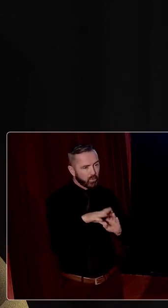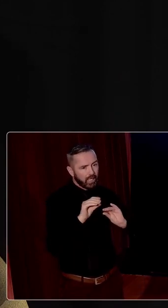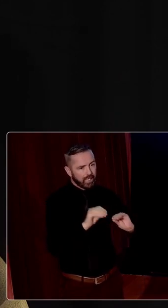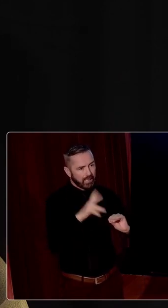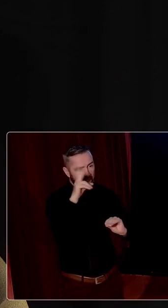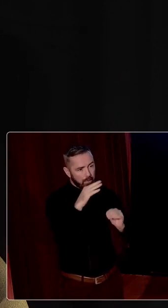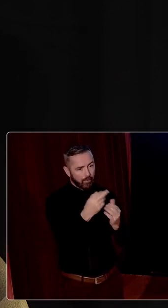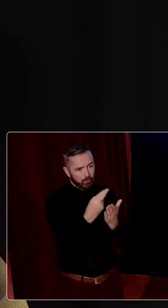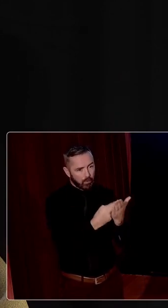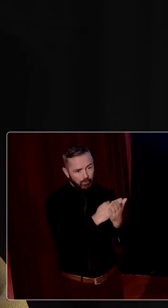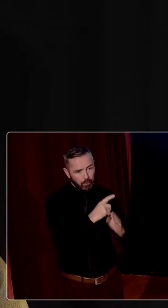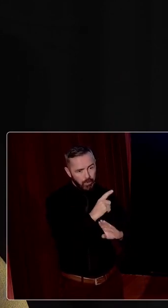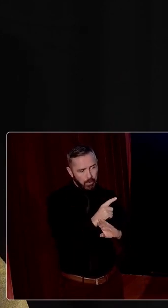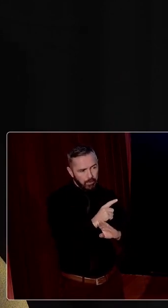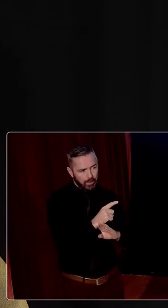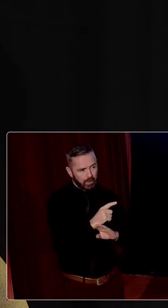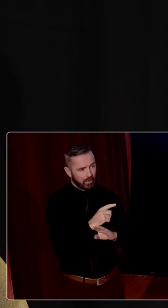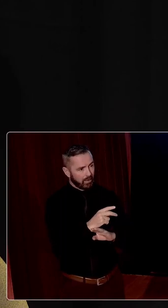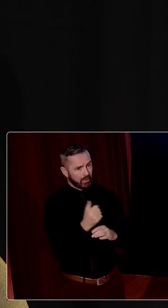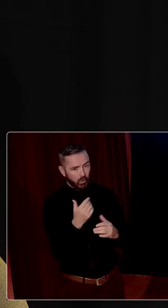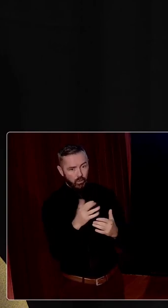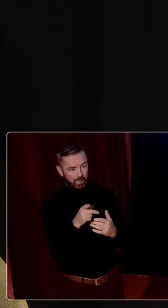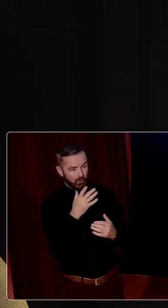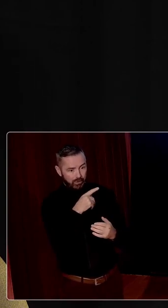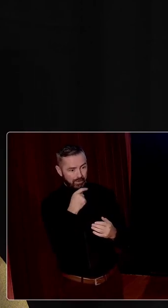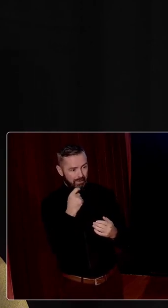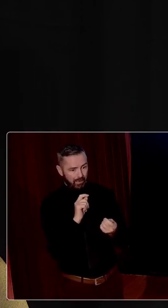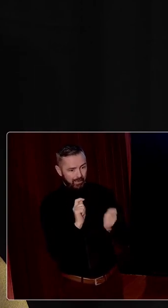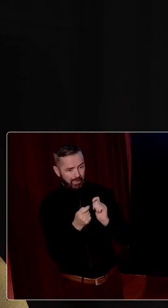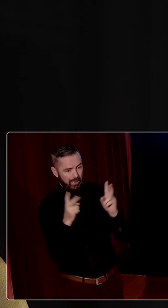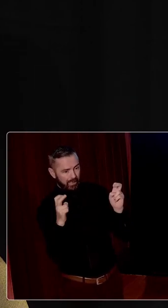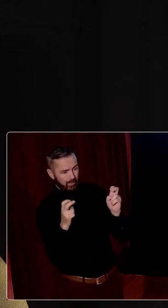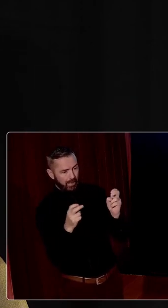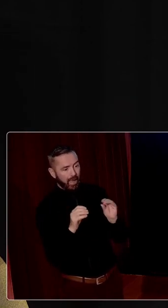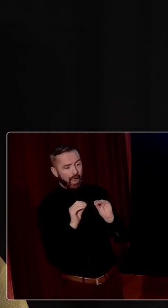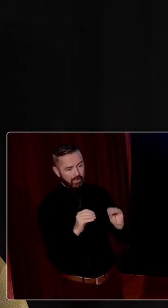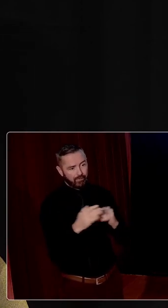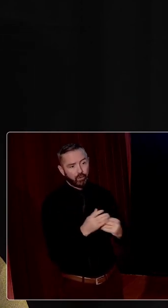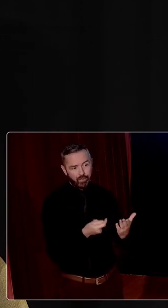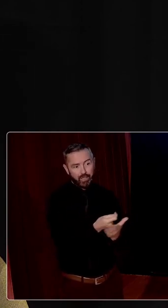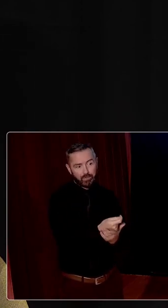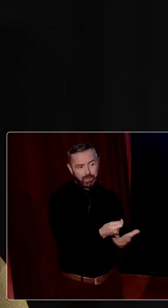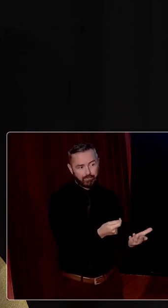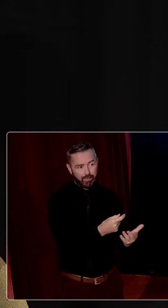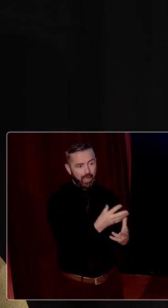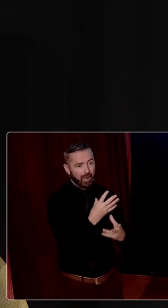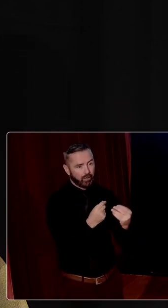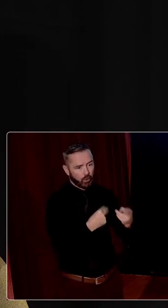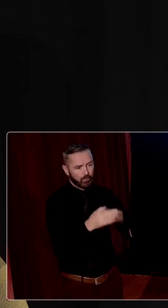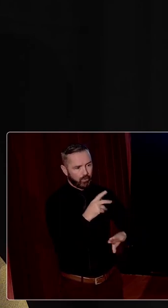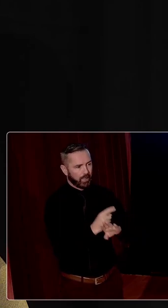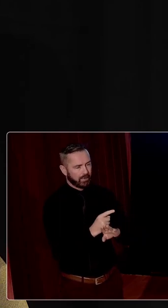name of the report. It could just as well be seen as education for investment and everything stems from that. The declining